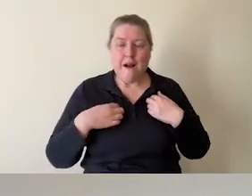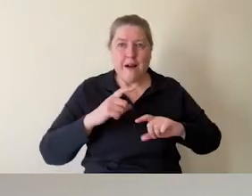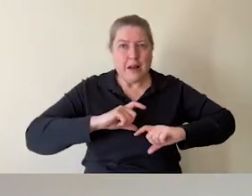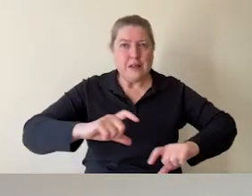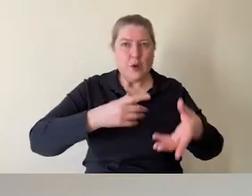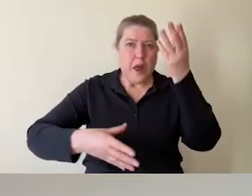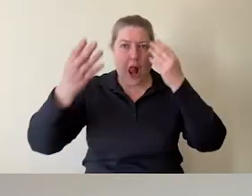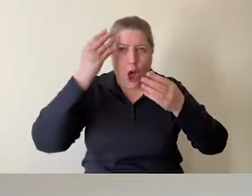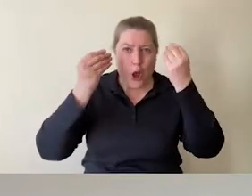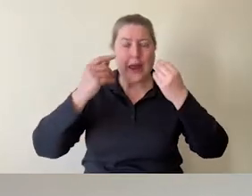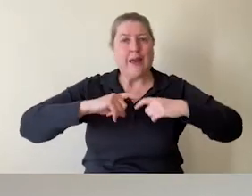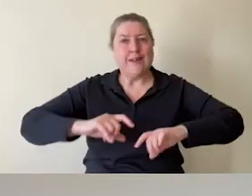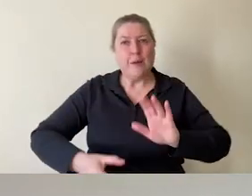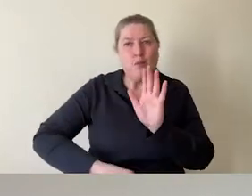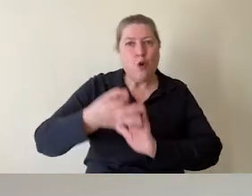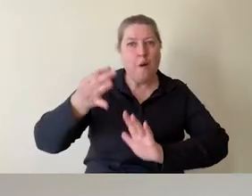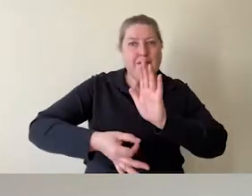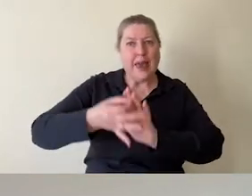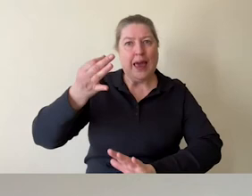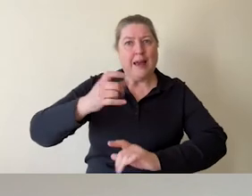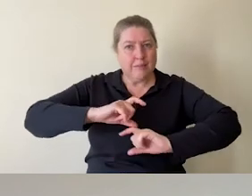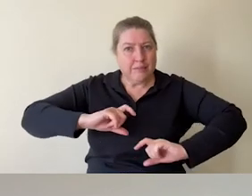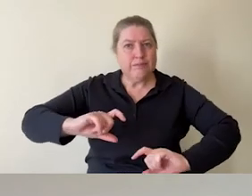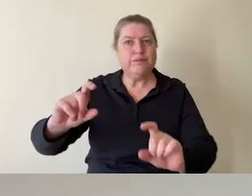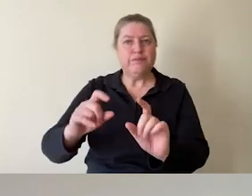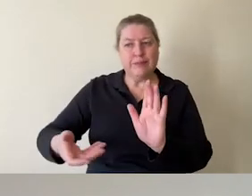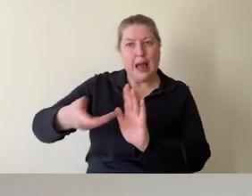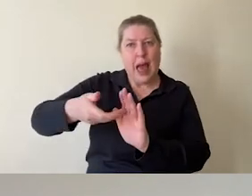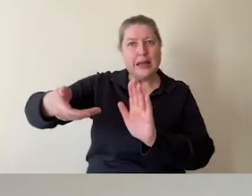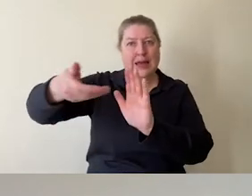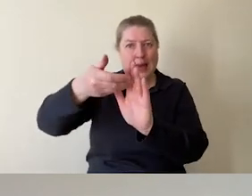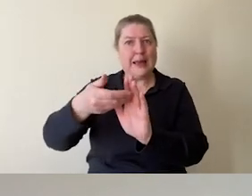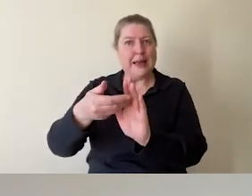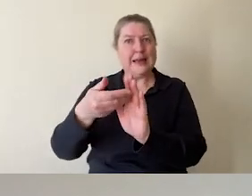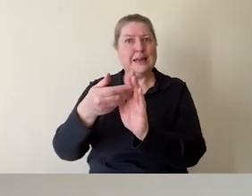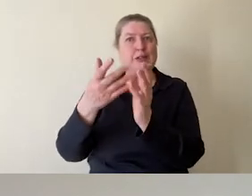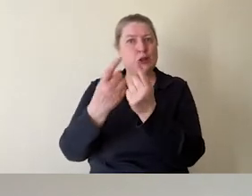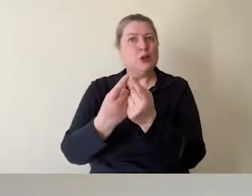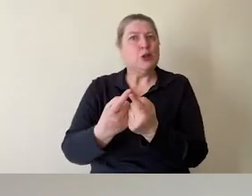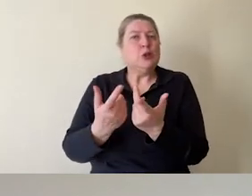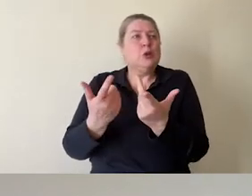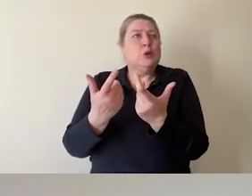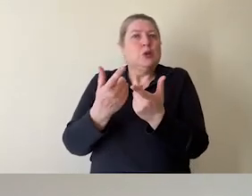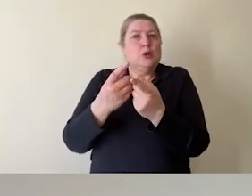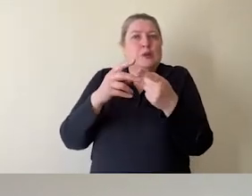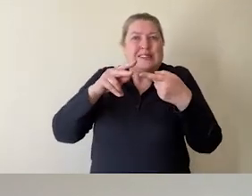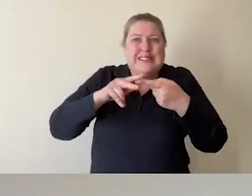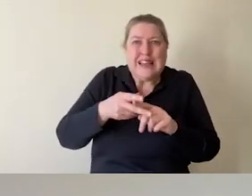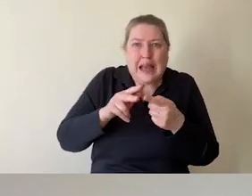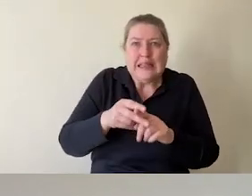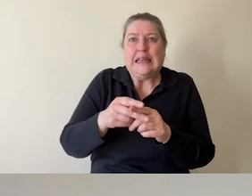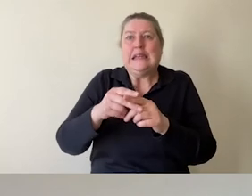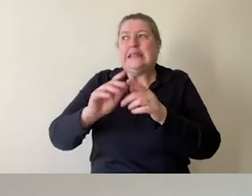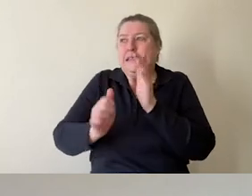continually improving, and you continually are adding to the stock of techniques and skills and